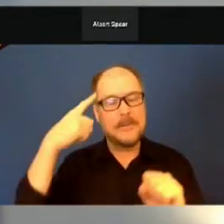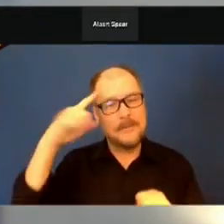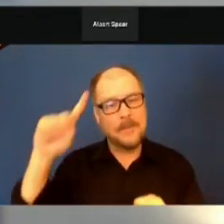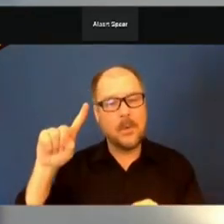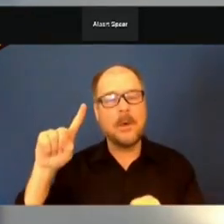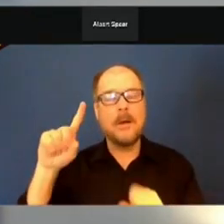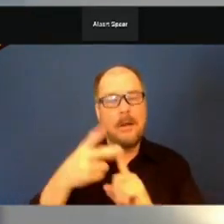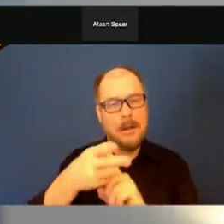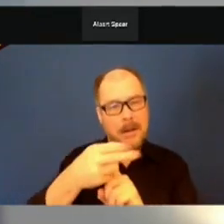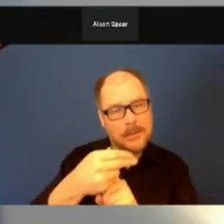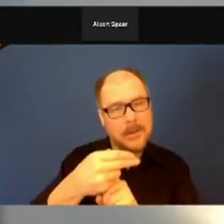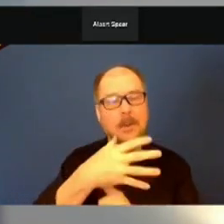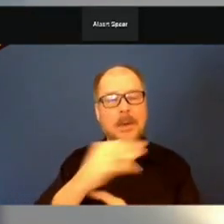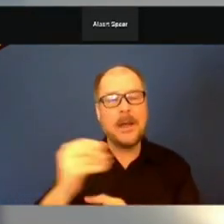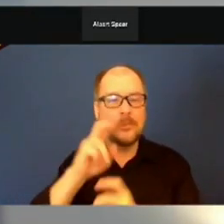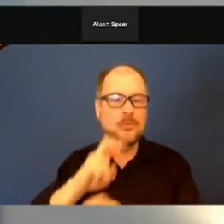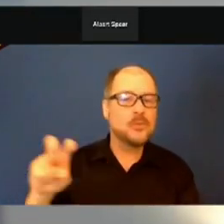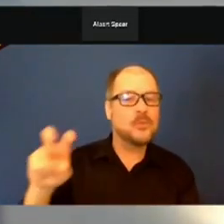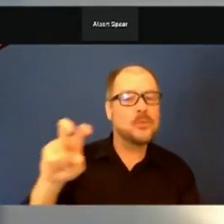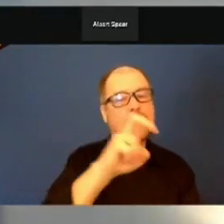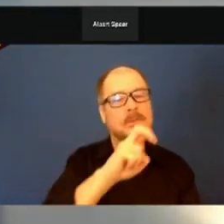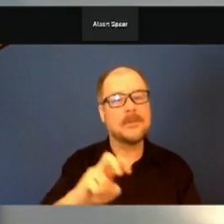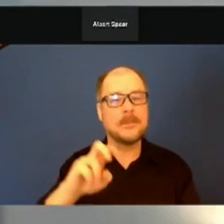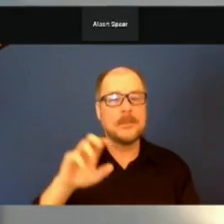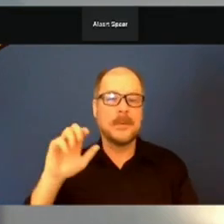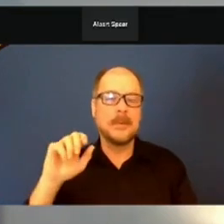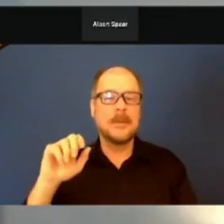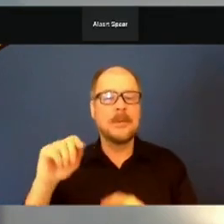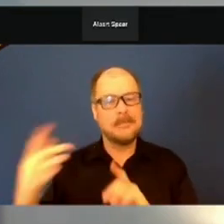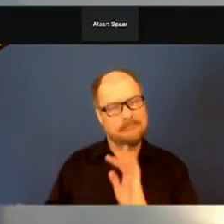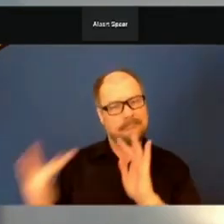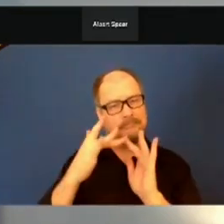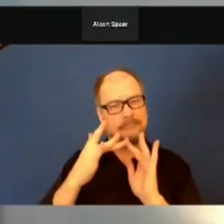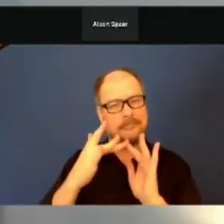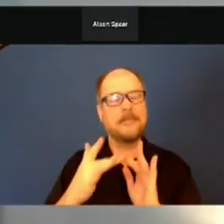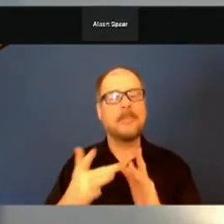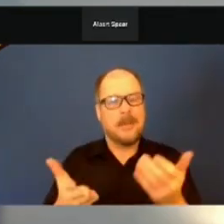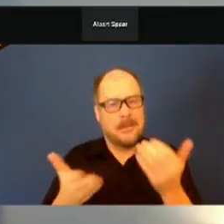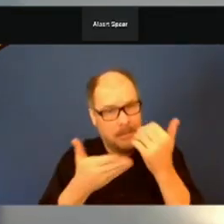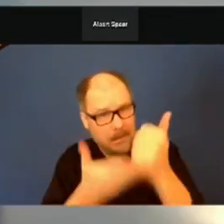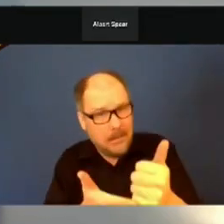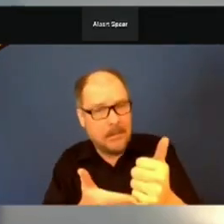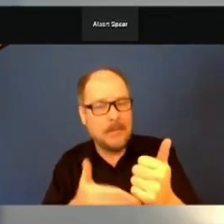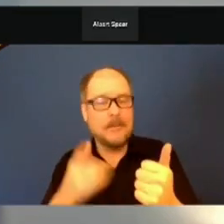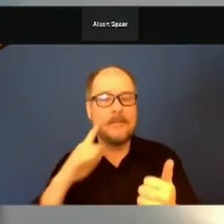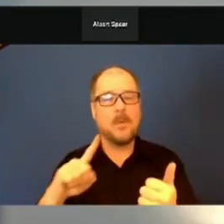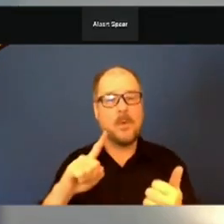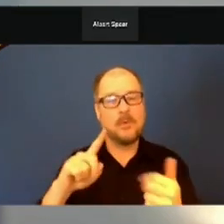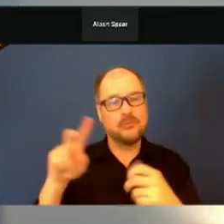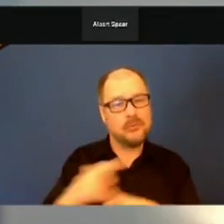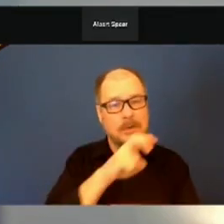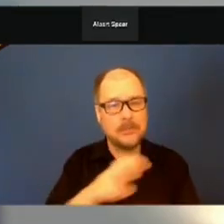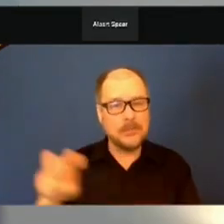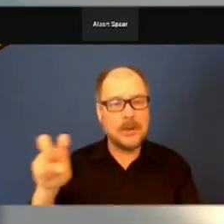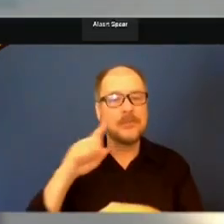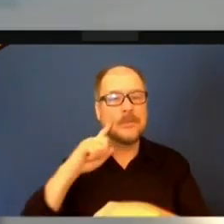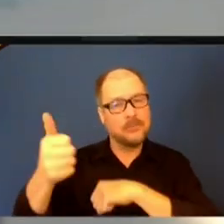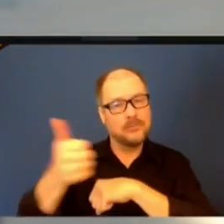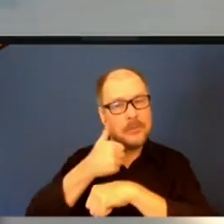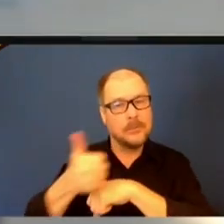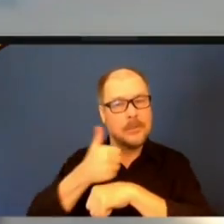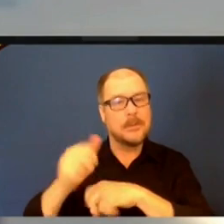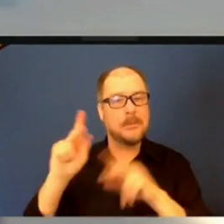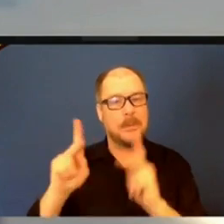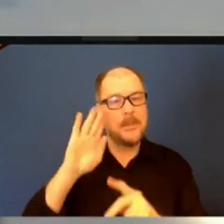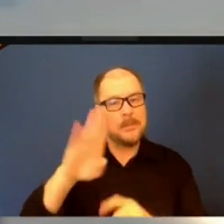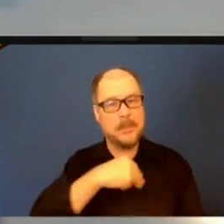Alliance, who contacted me yesterday after the news conference to offer assistance through transportation companies that are members of his association.